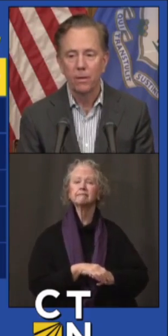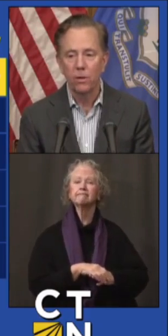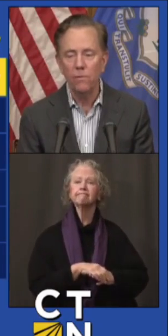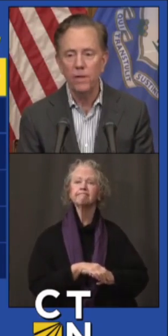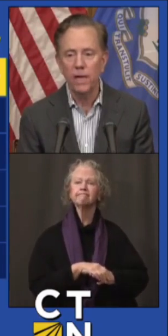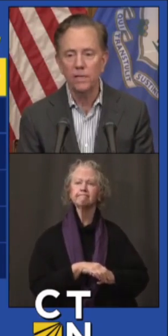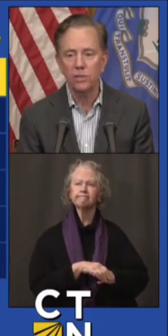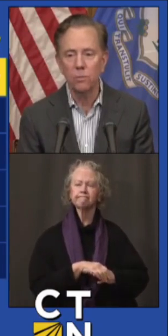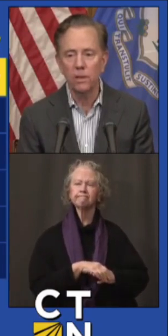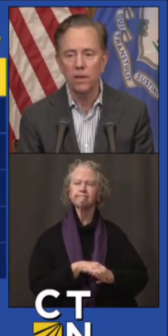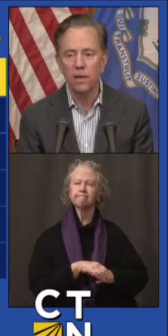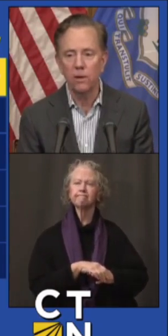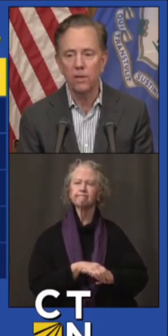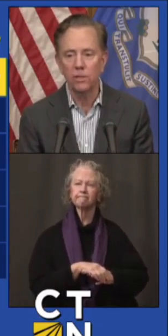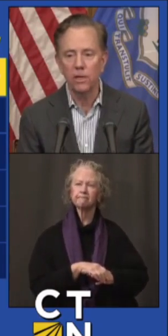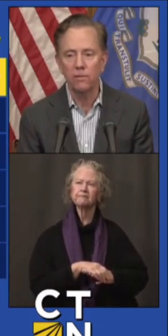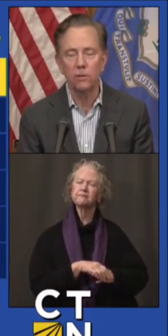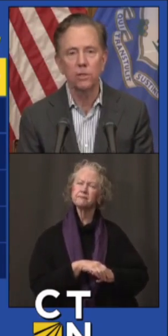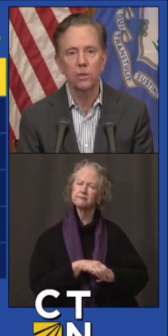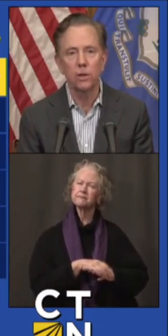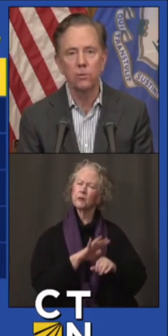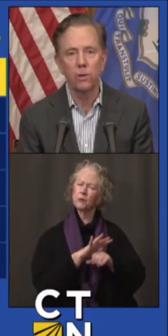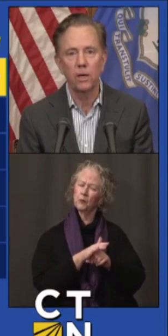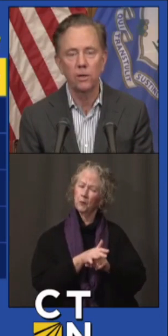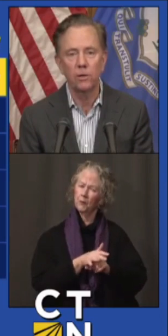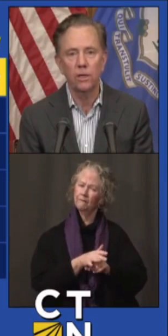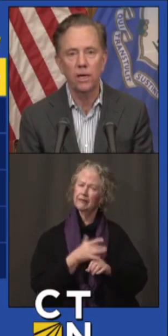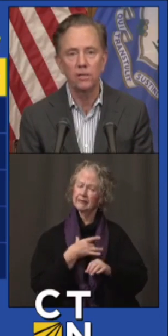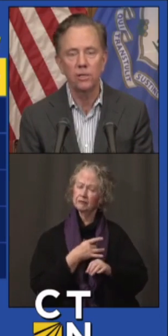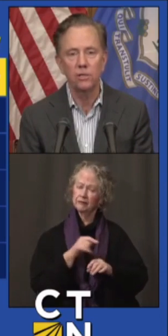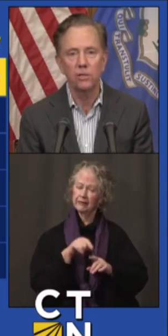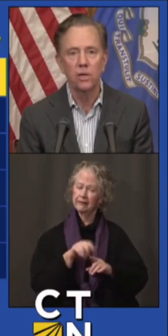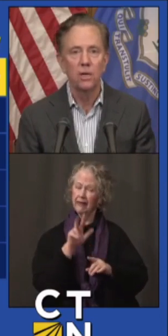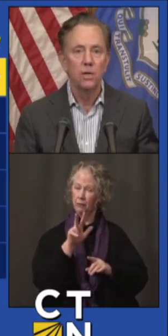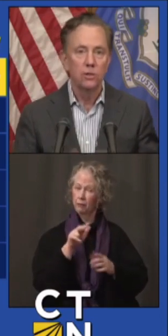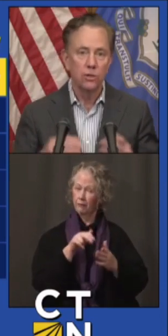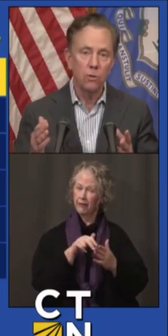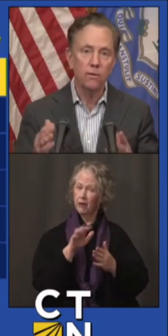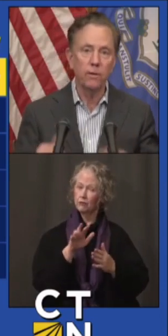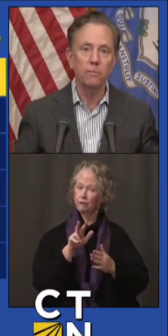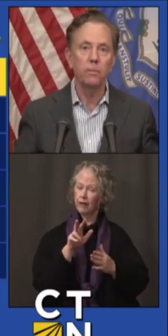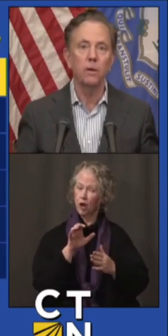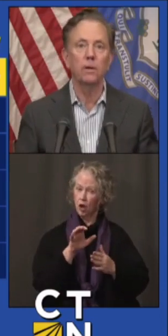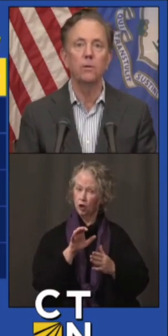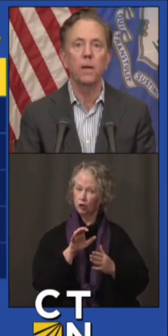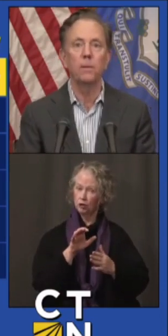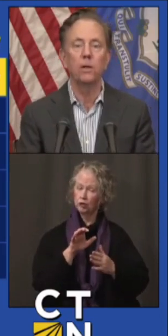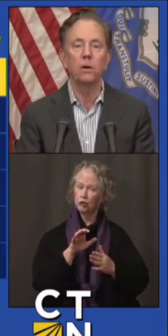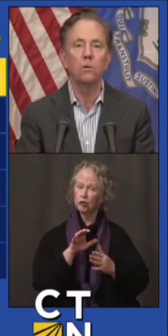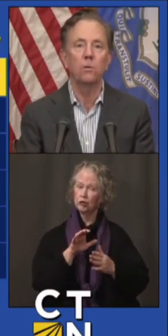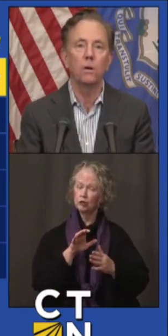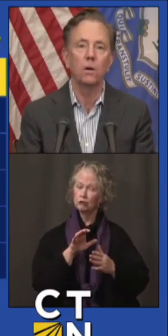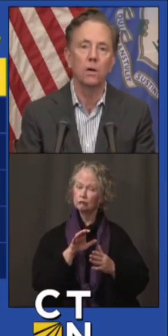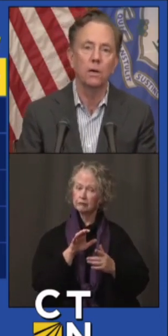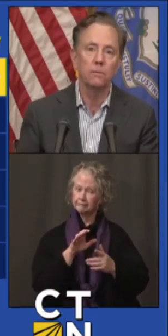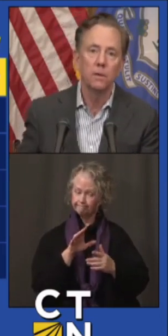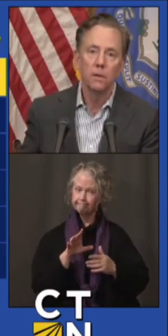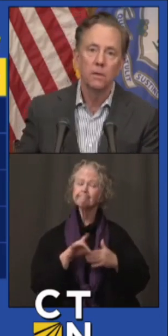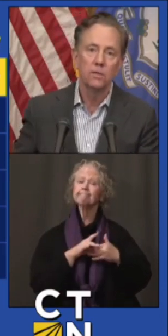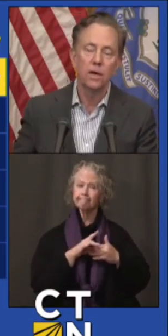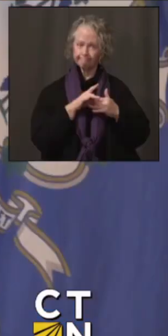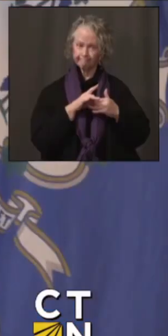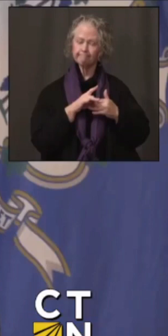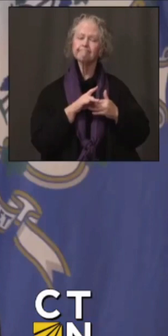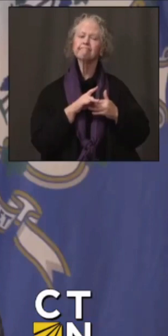The COVID cases, one thing interesting of those 3,300 cases, two of them, you maybe know, are